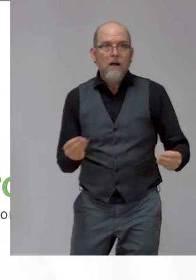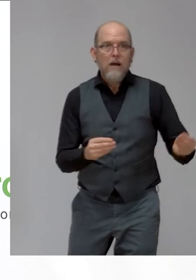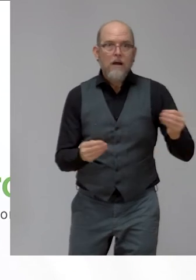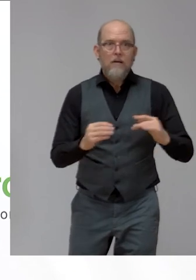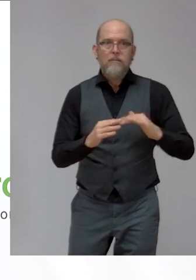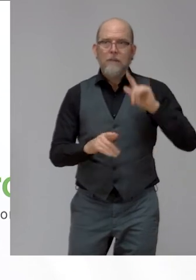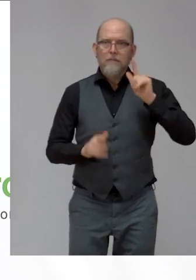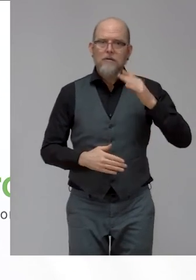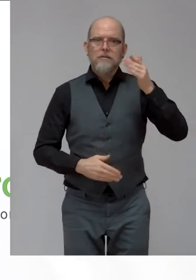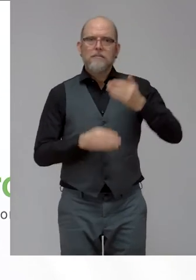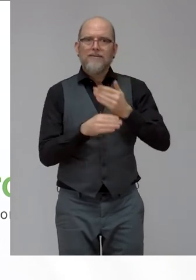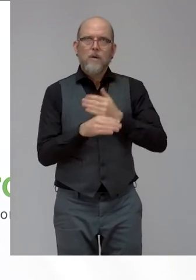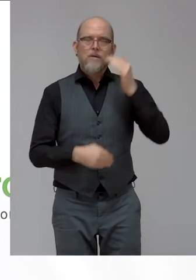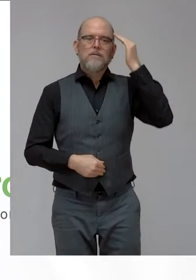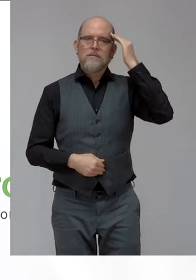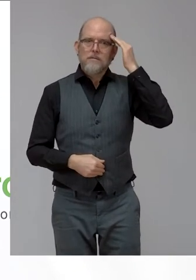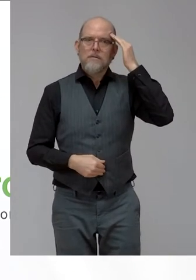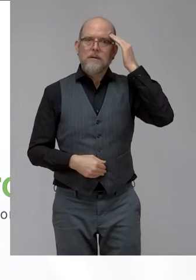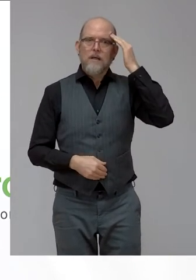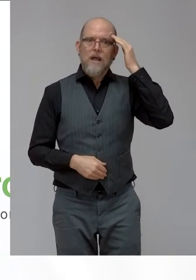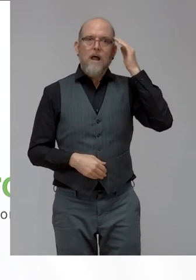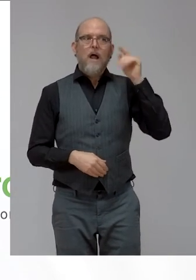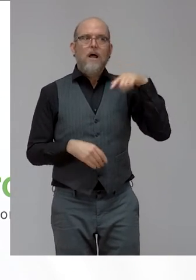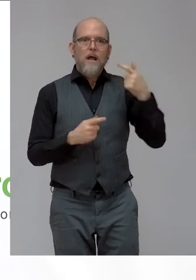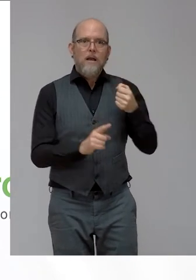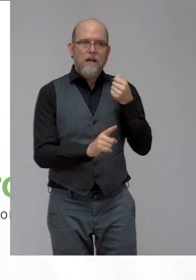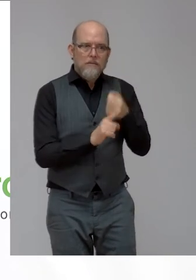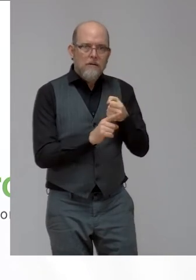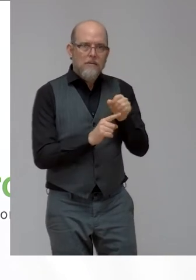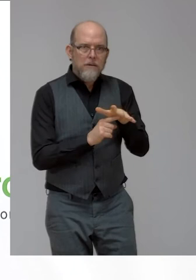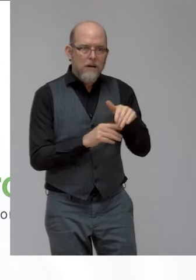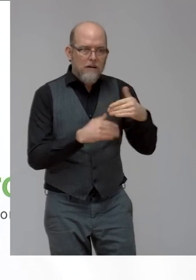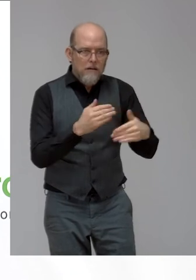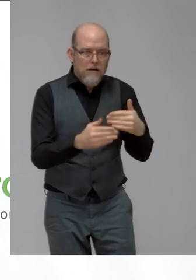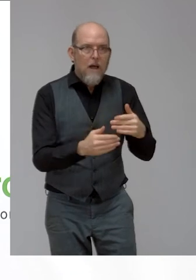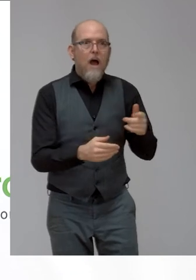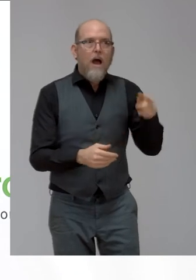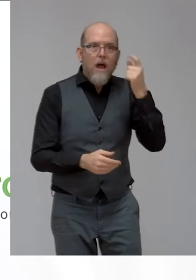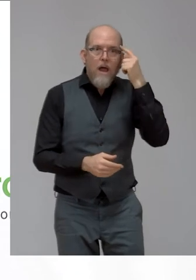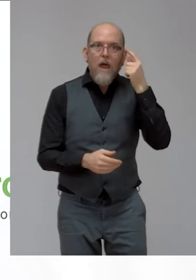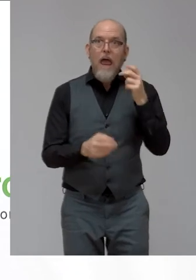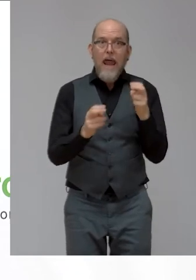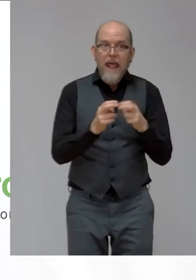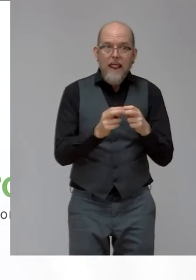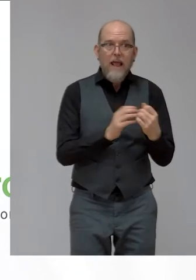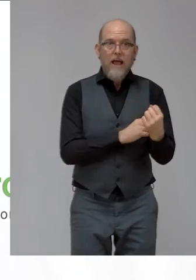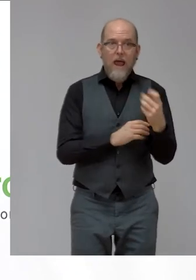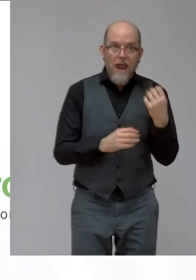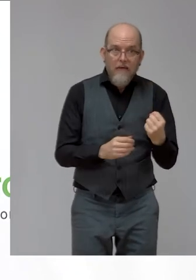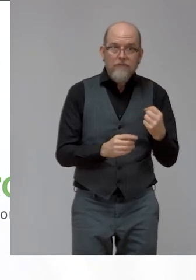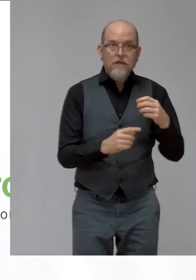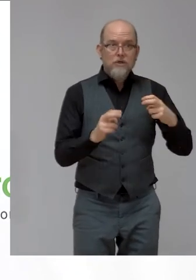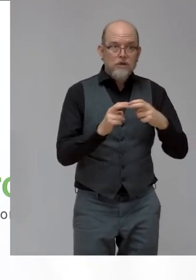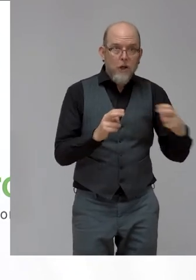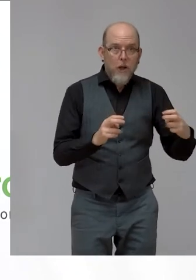So for example, as you mentioned, is the energy there? Are the people accepting it? How can you use it at home? So all of the different things that you need